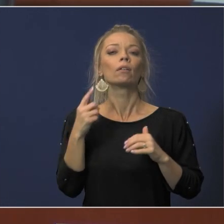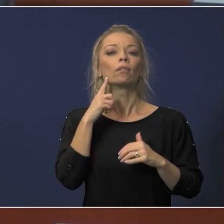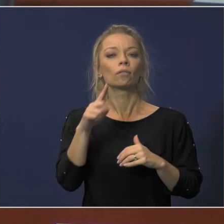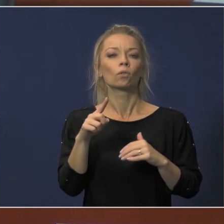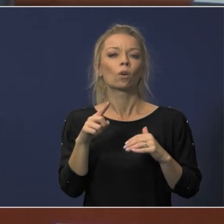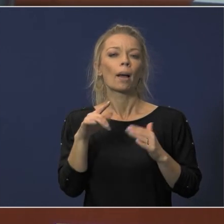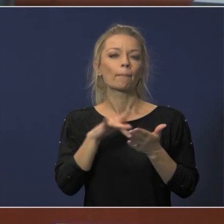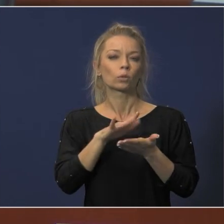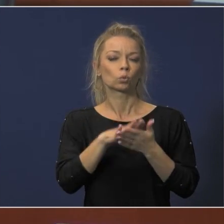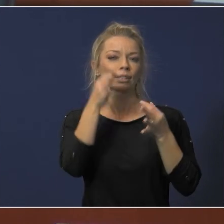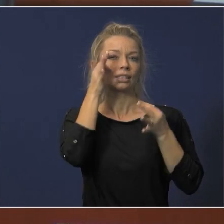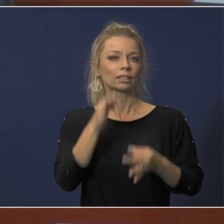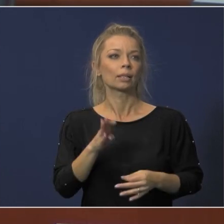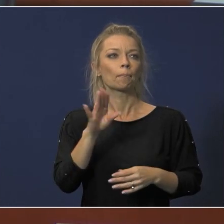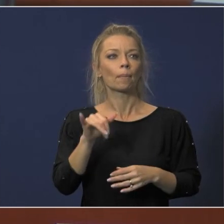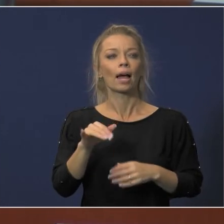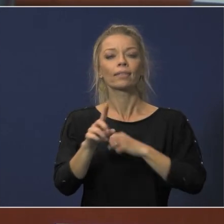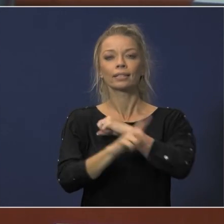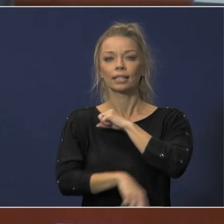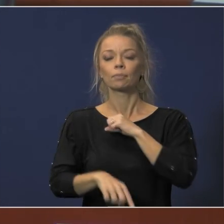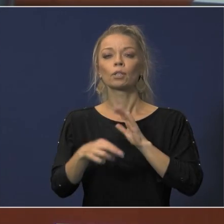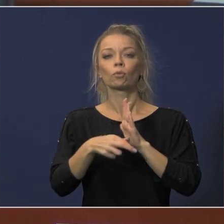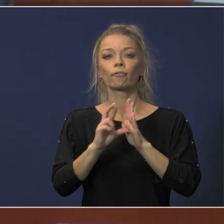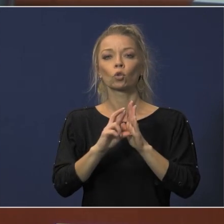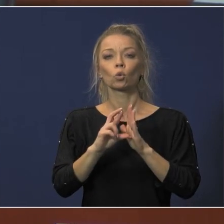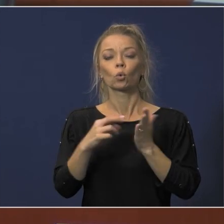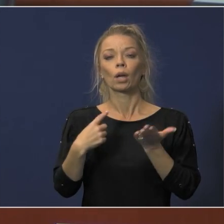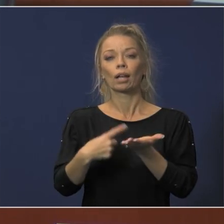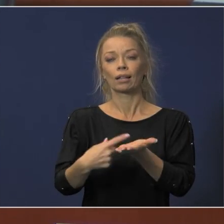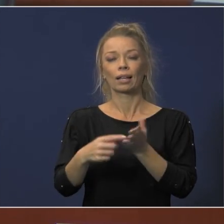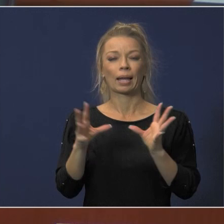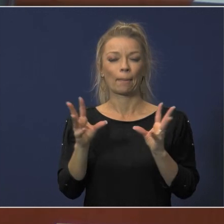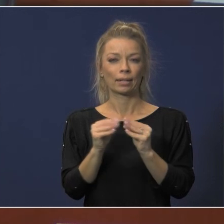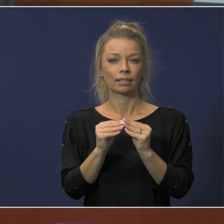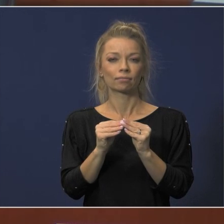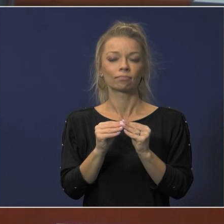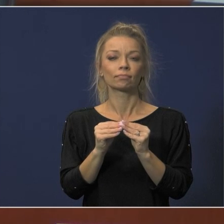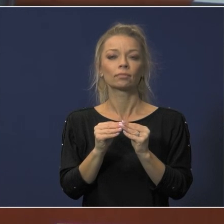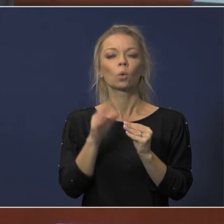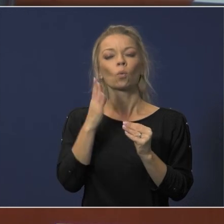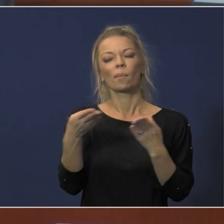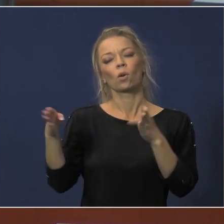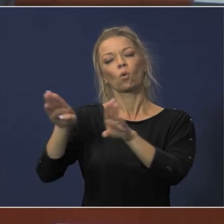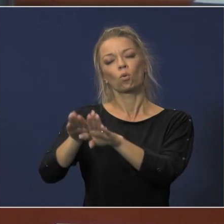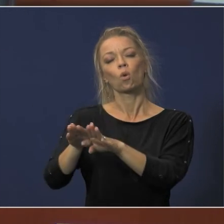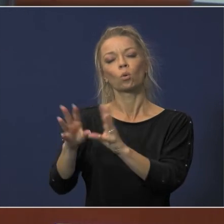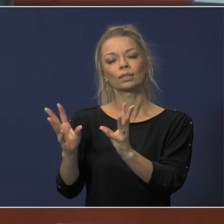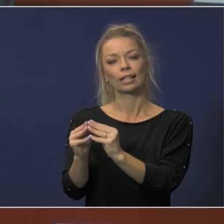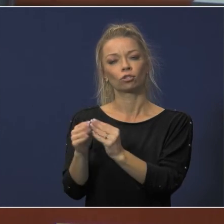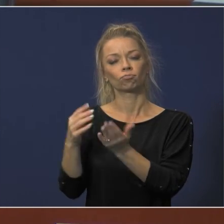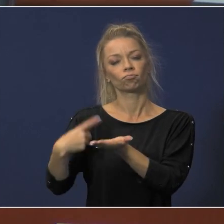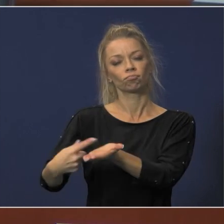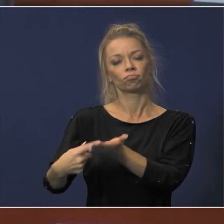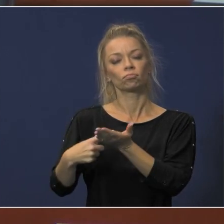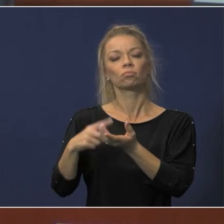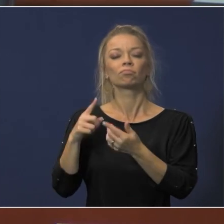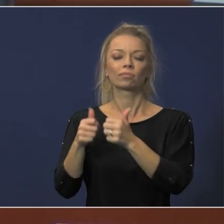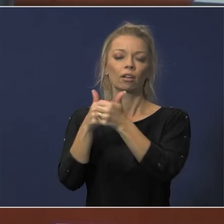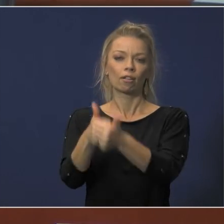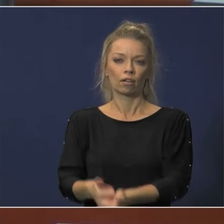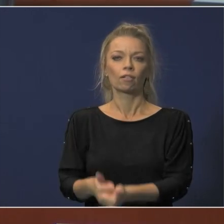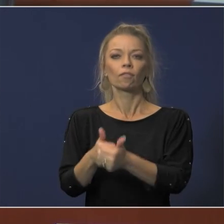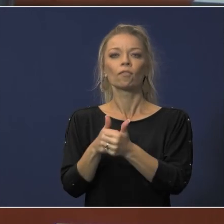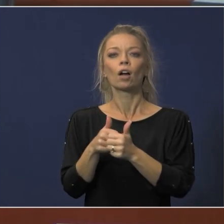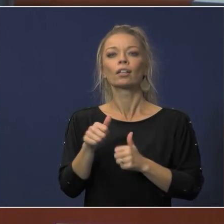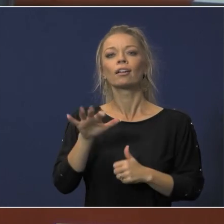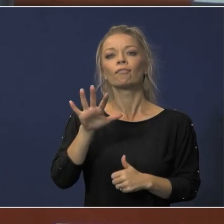made by the discipline review committee this item will be discussed in closed session this evening pursuant to section five five one